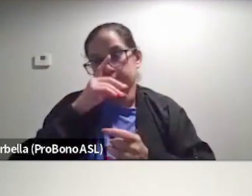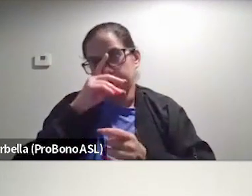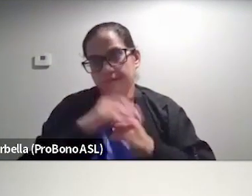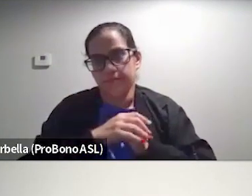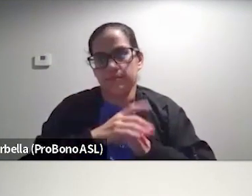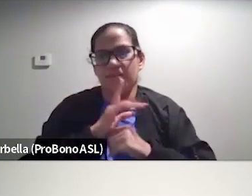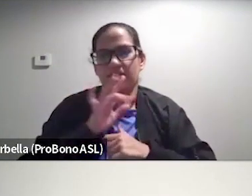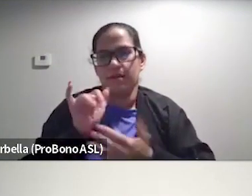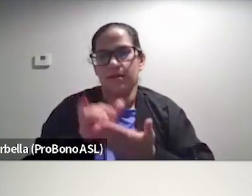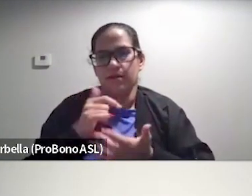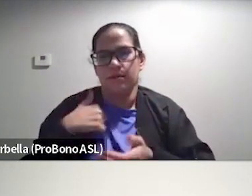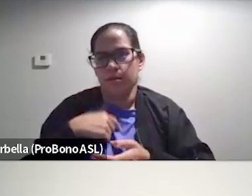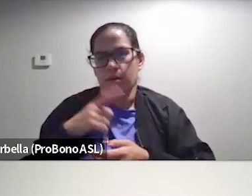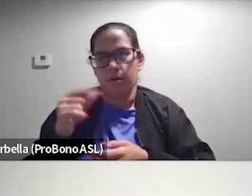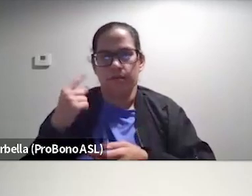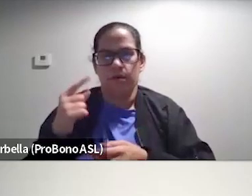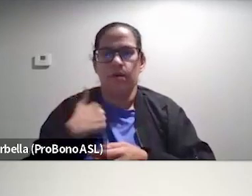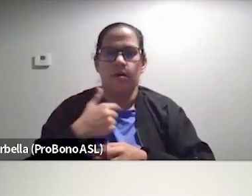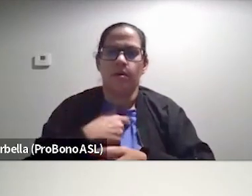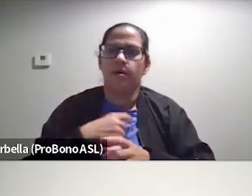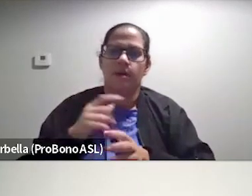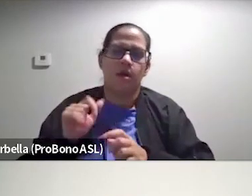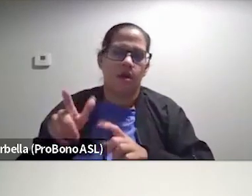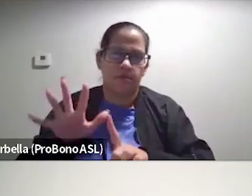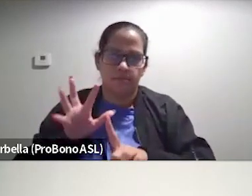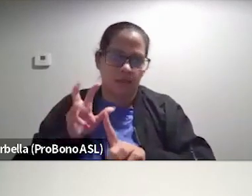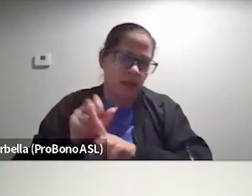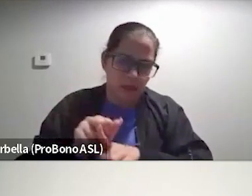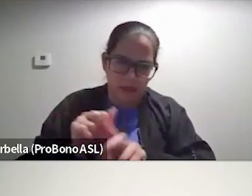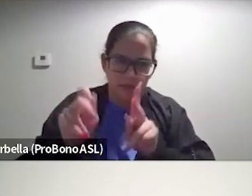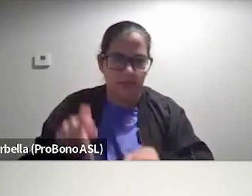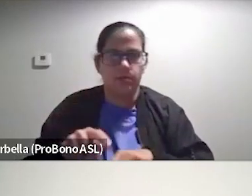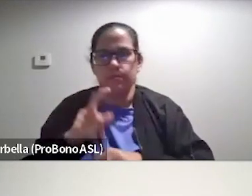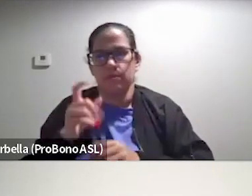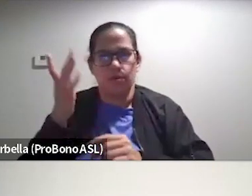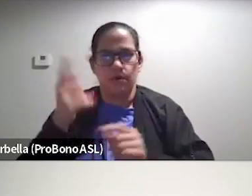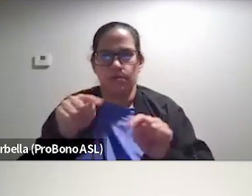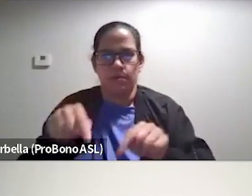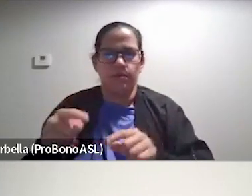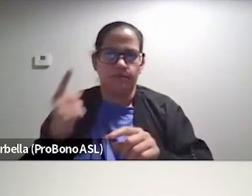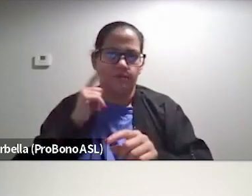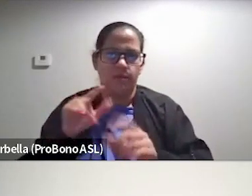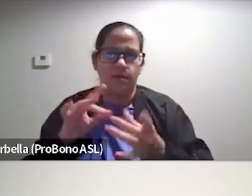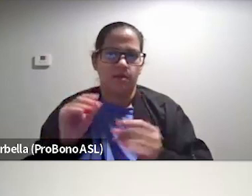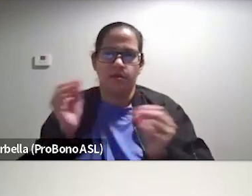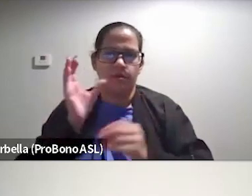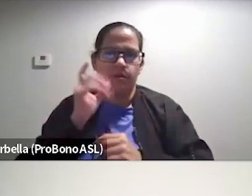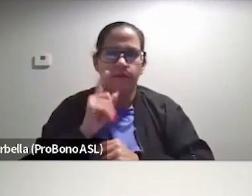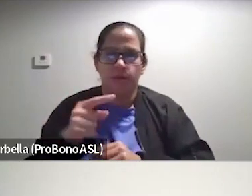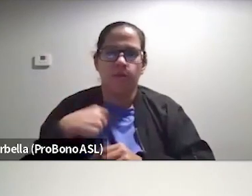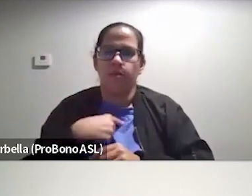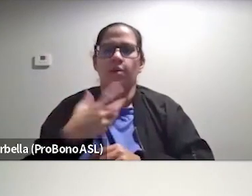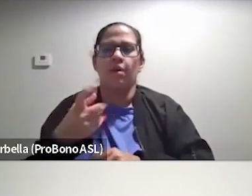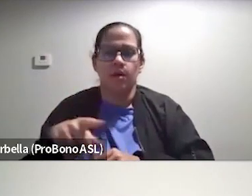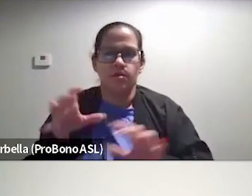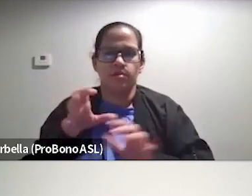oh, really? That's what we're going for. And we all tore them apart. We absolutely tore them apart. Cause why are you coming here for that? No one is looking for you. We wanted her to